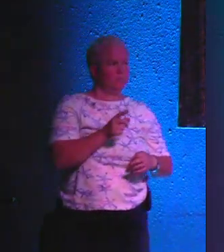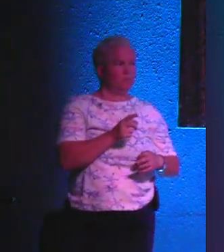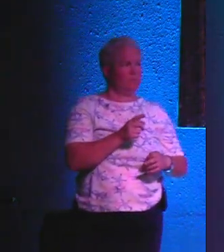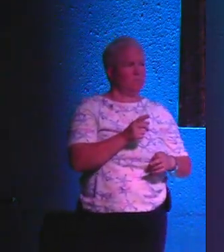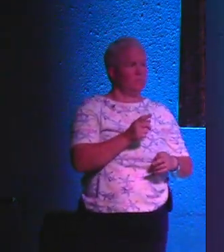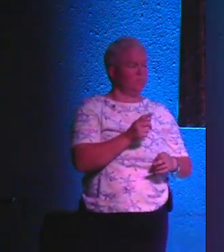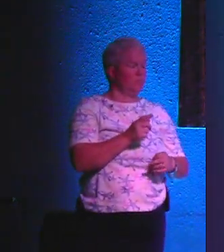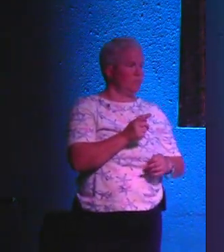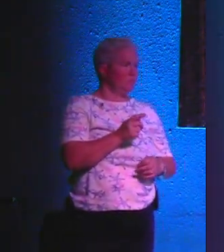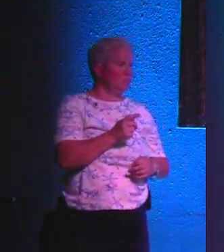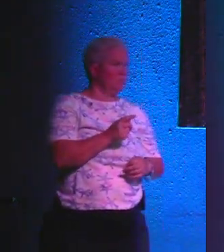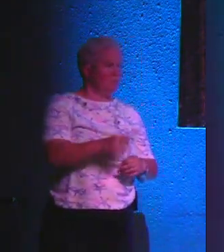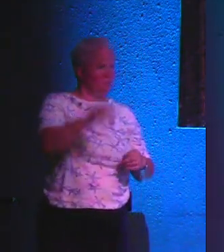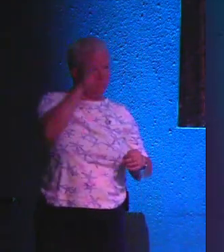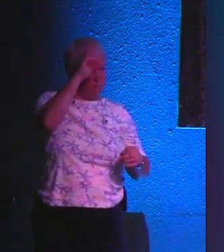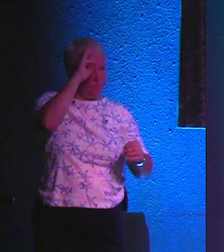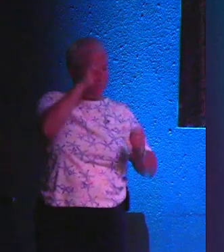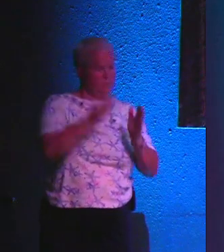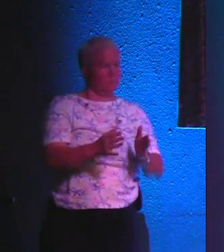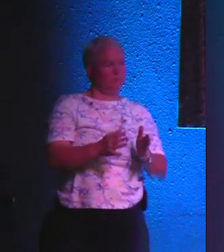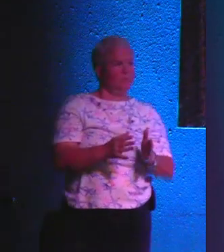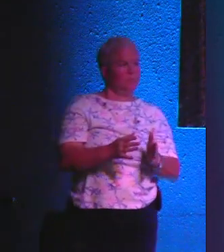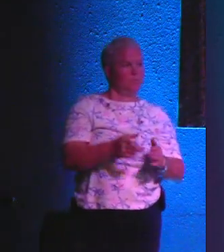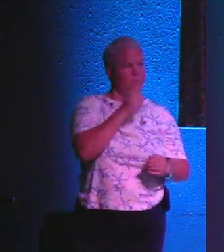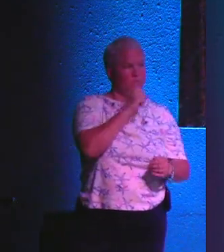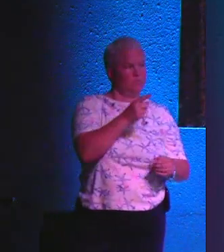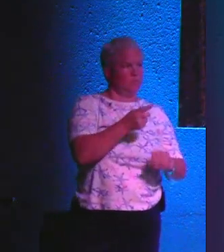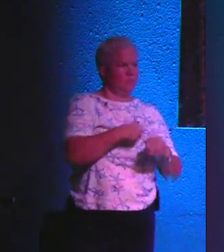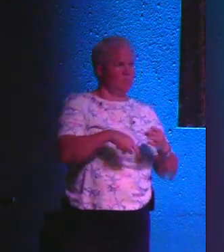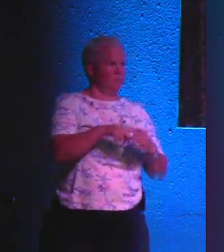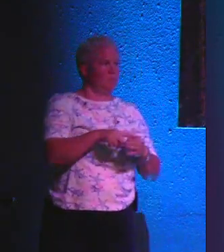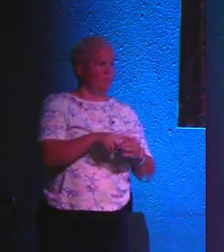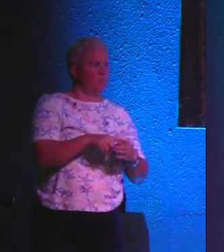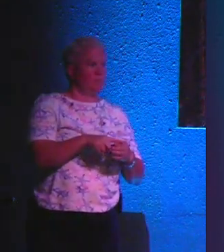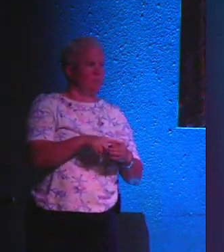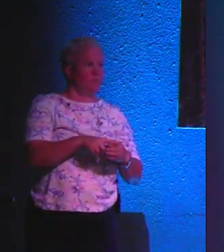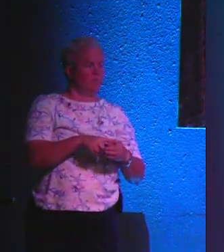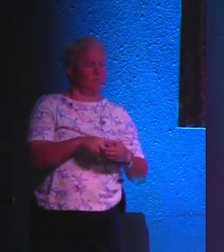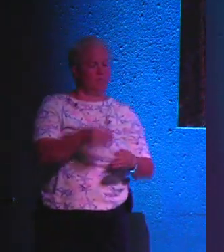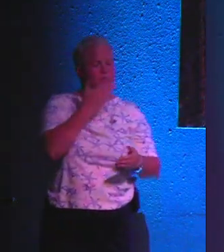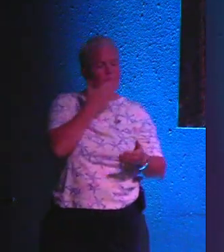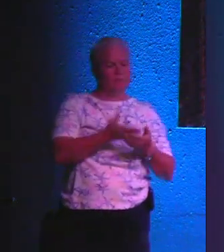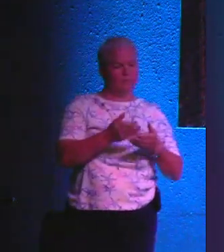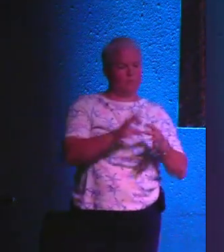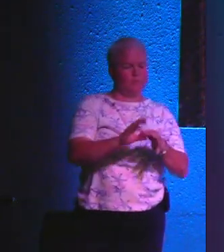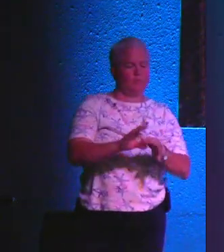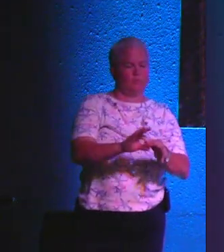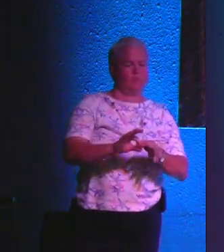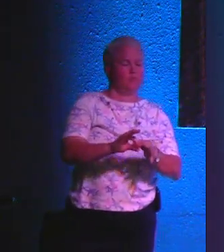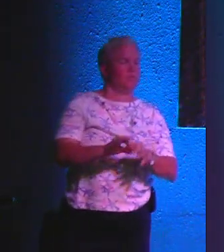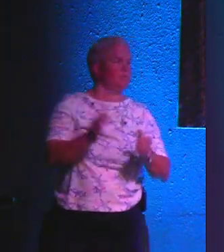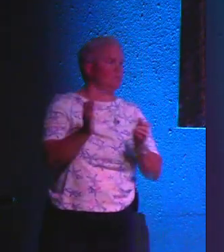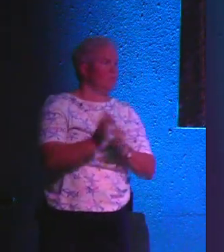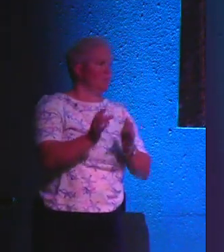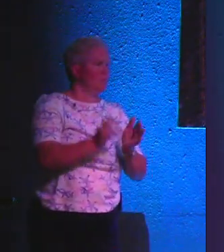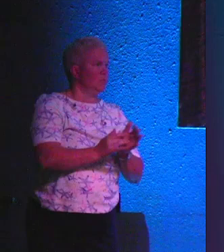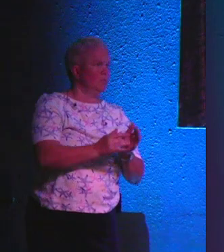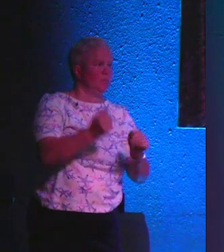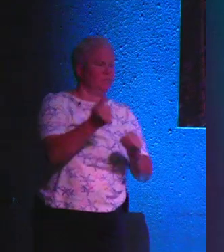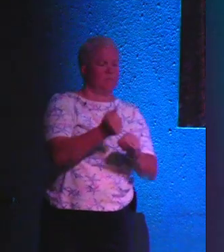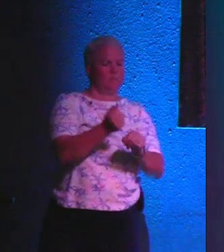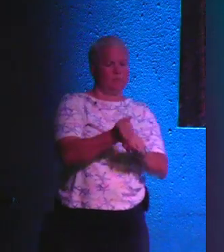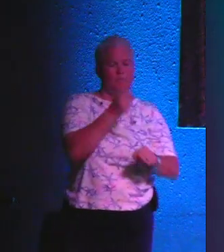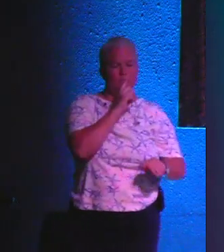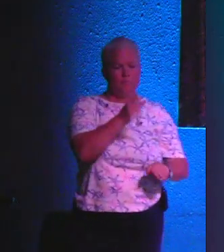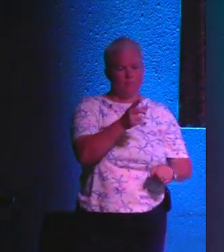gosh, pastor, after you're talking about all this, do I even have a true relationship with Jesus? Well, why don't you make sure